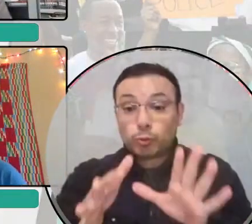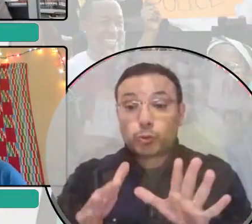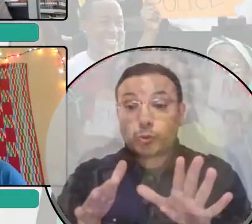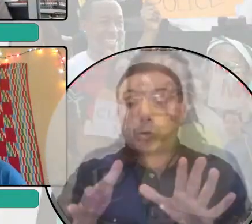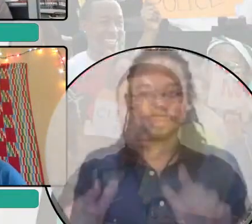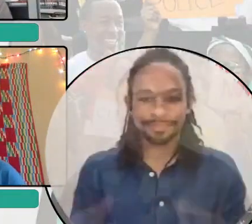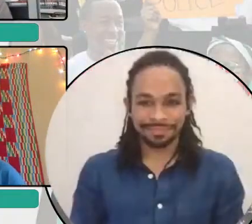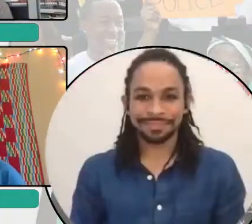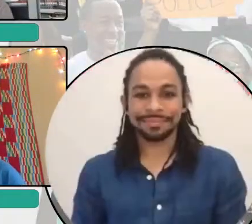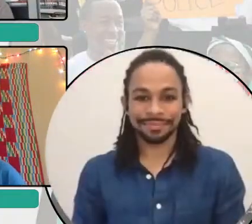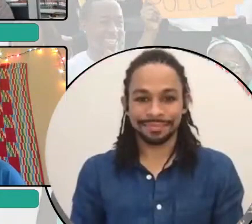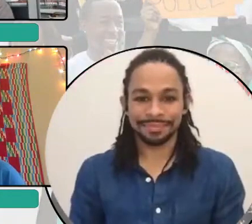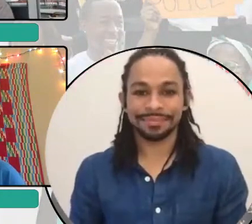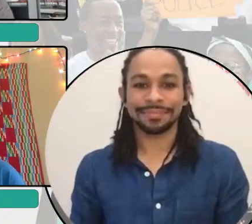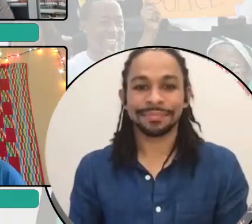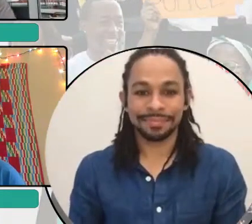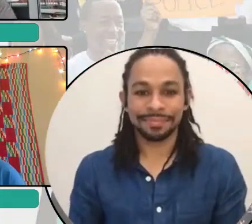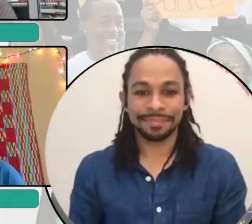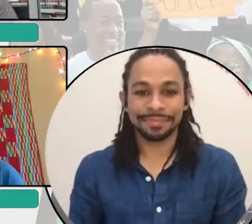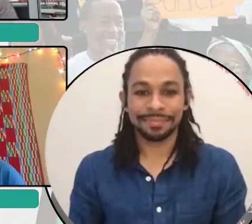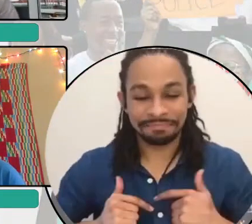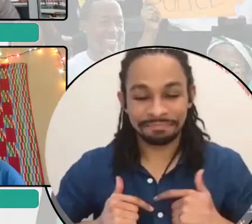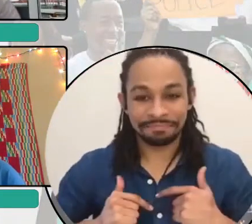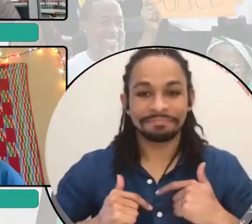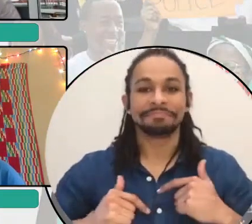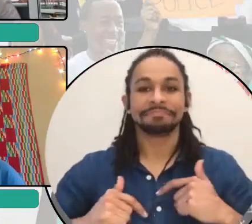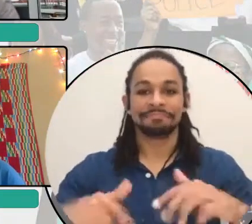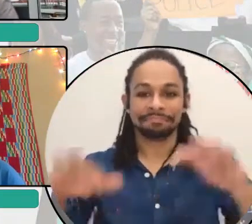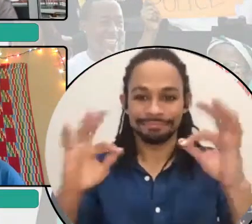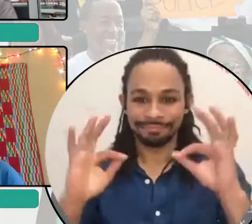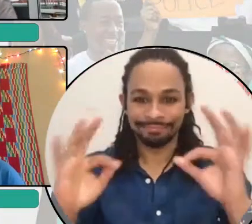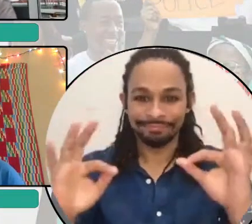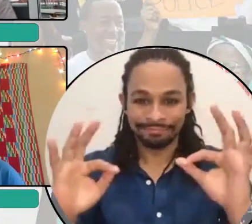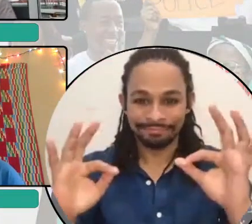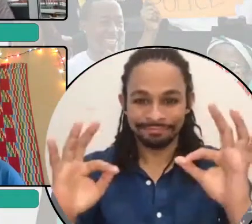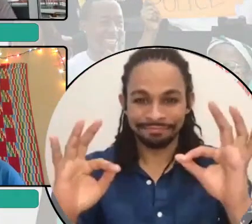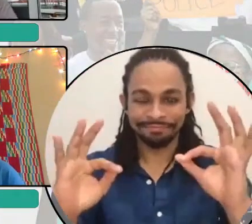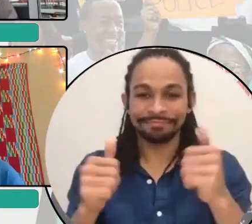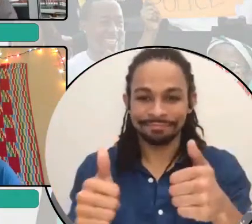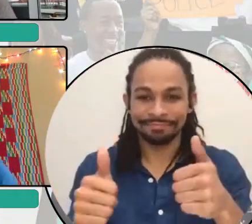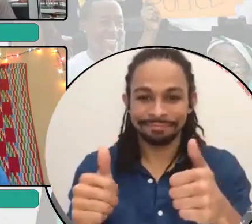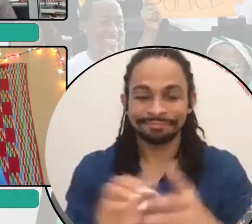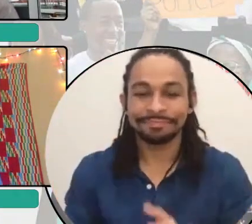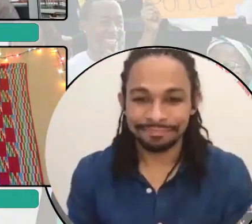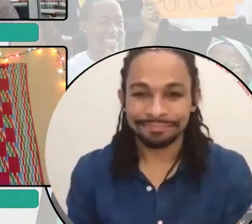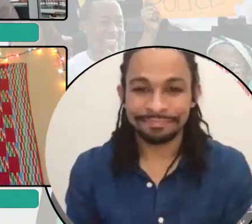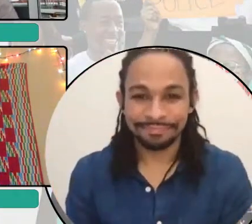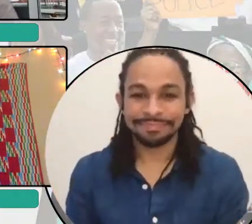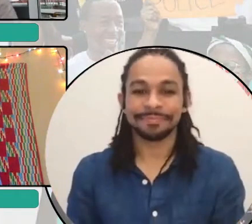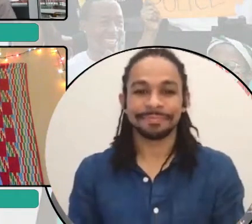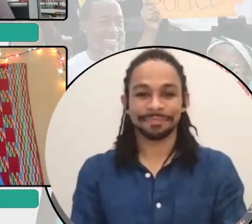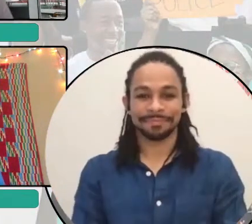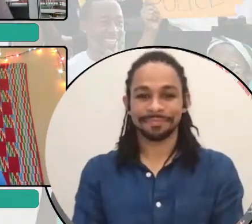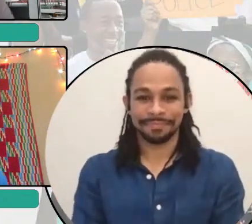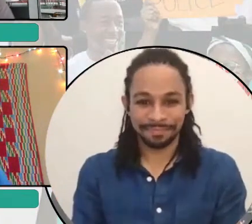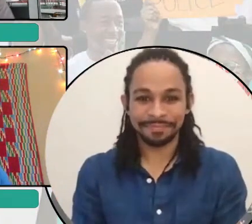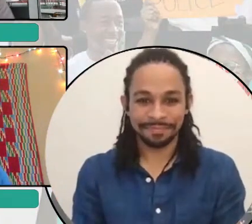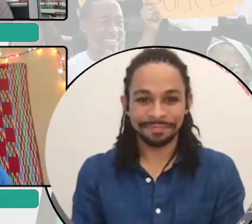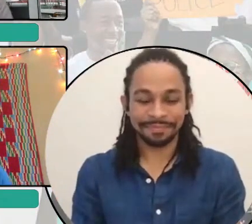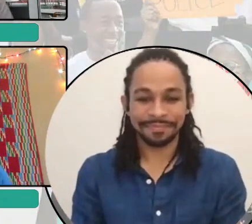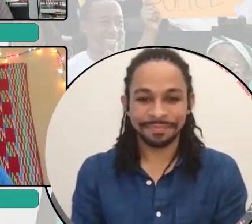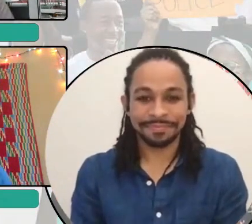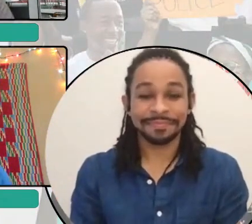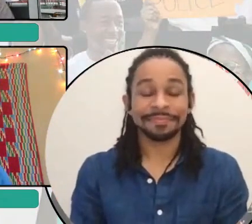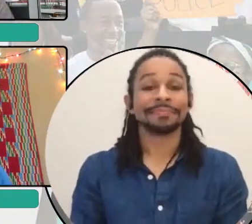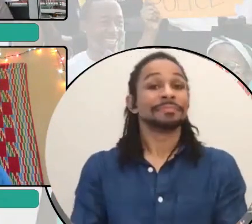Thank you. And, um, interpreters switch. Are we good? All right. Does anyone